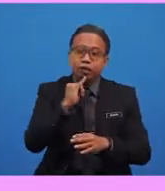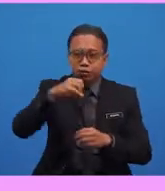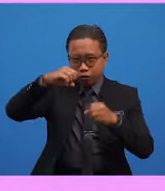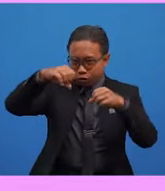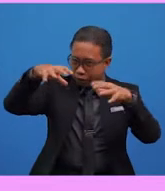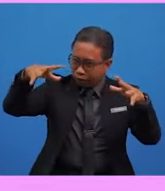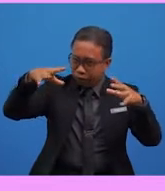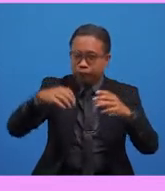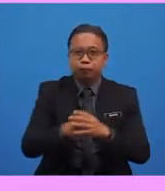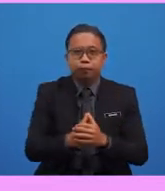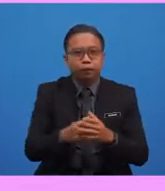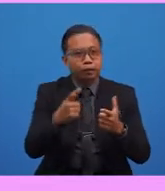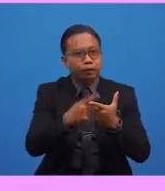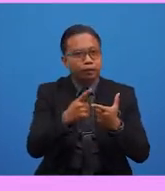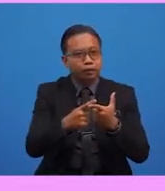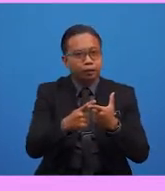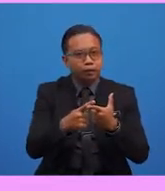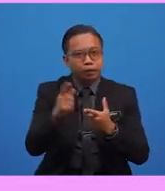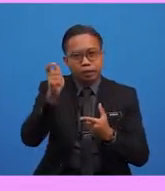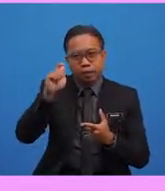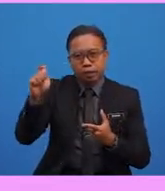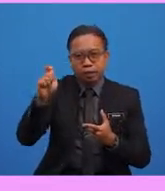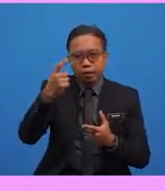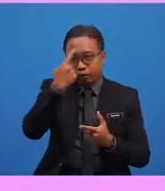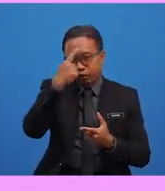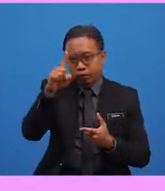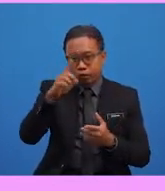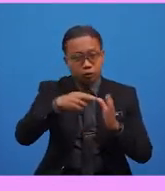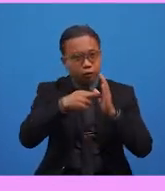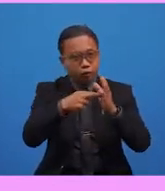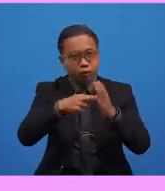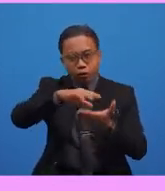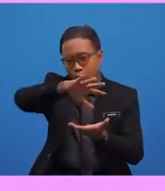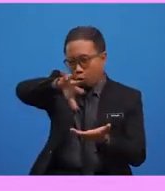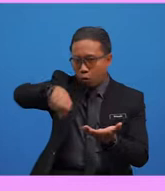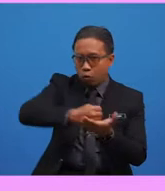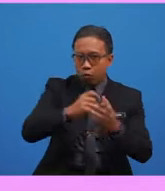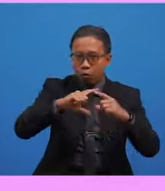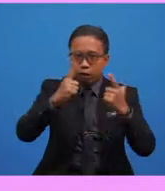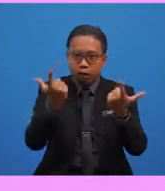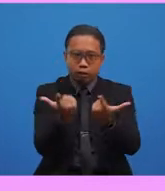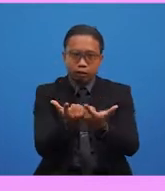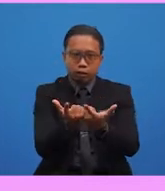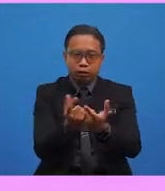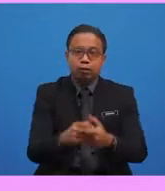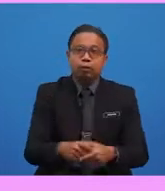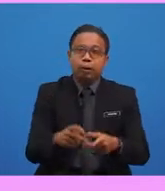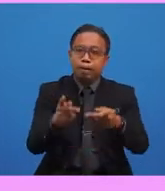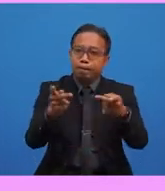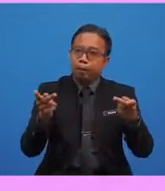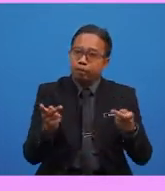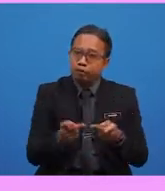shining. Secondly, the is used for referring to the whole class of person, places,